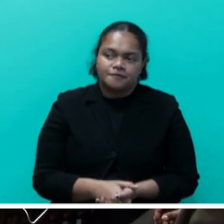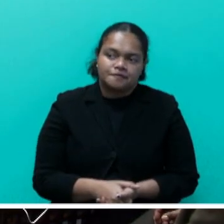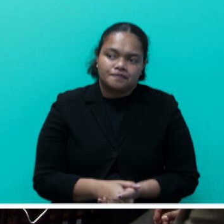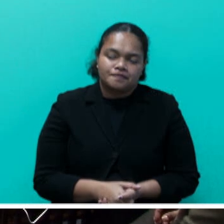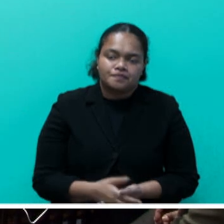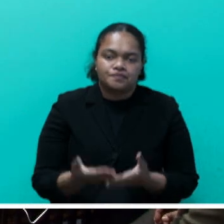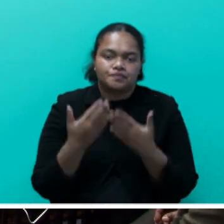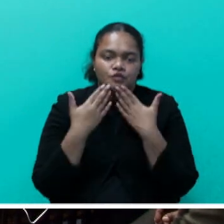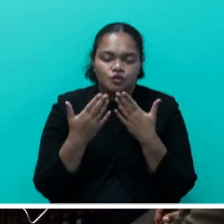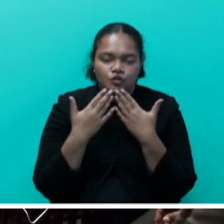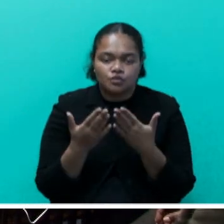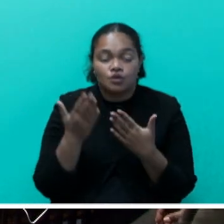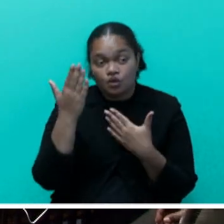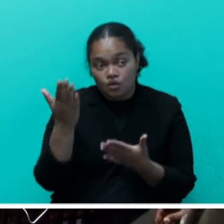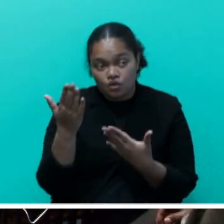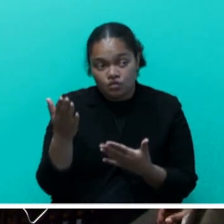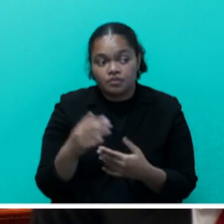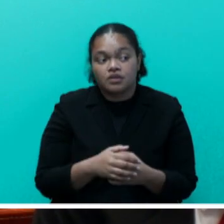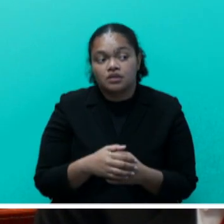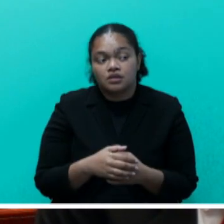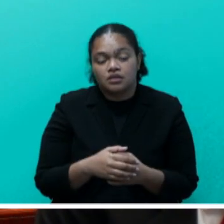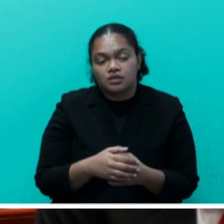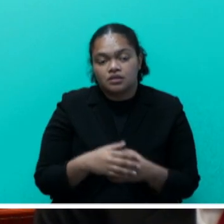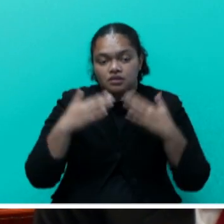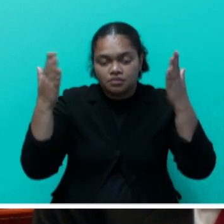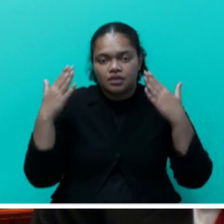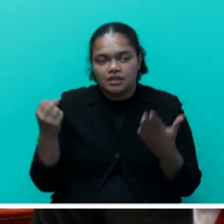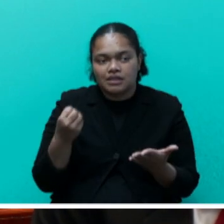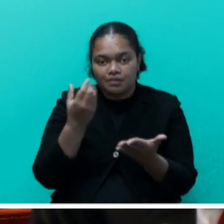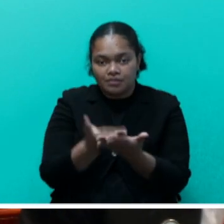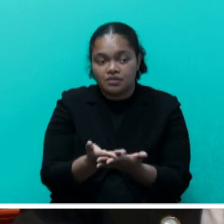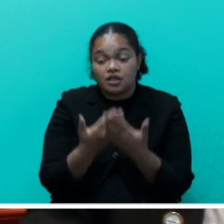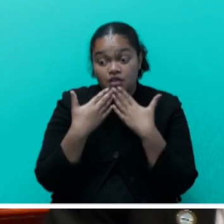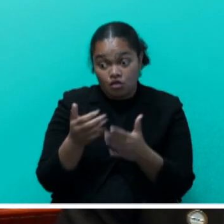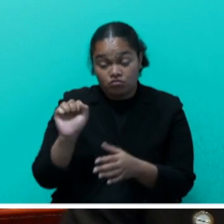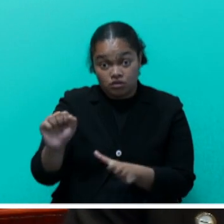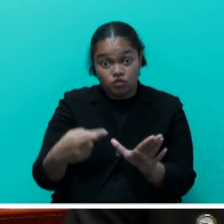Honourable Speaker, supplementary question. I thank the Minister for his response.